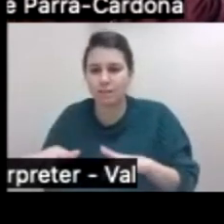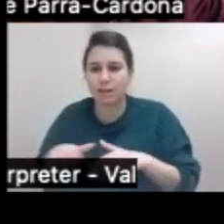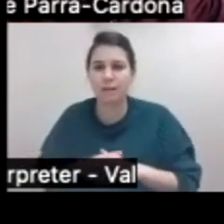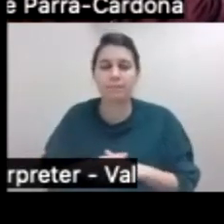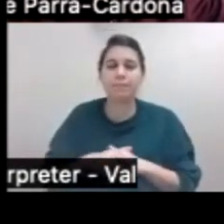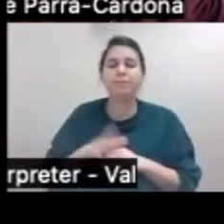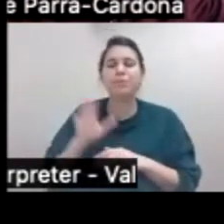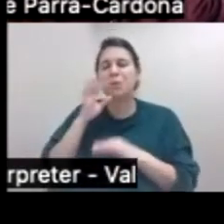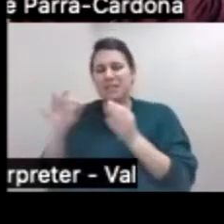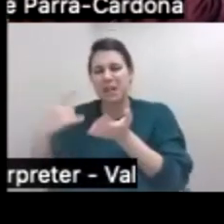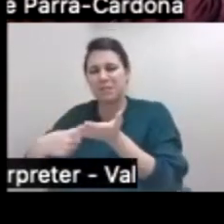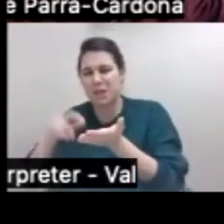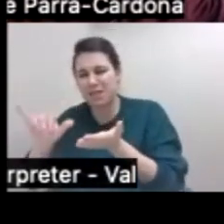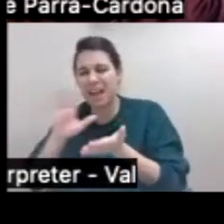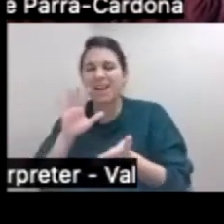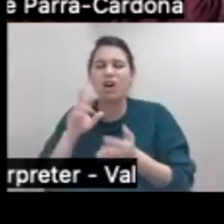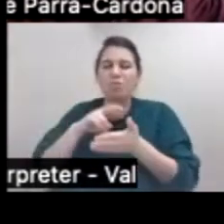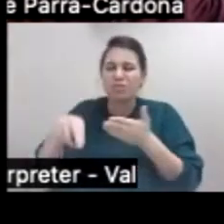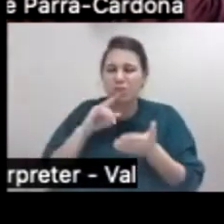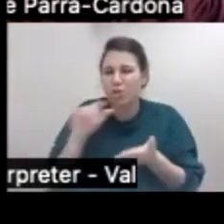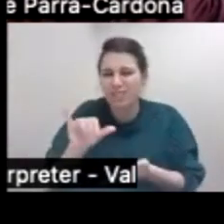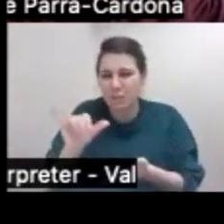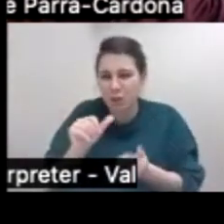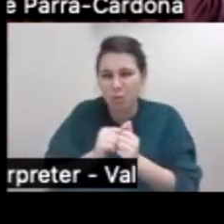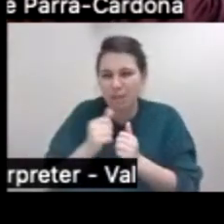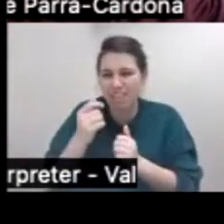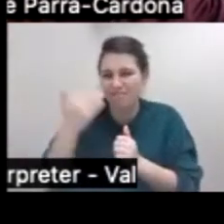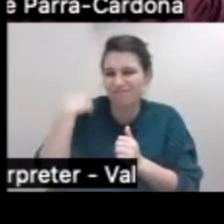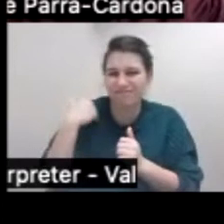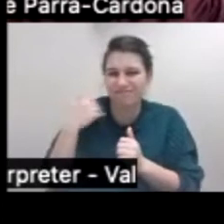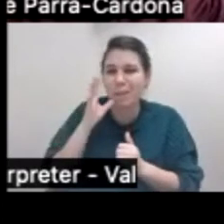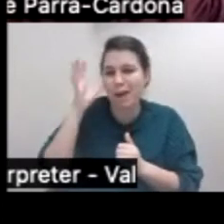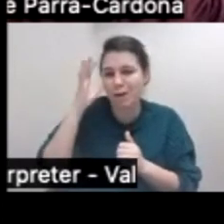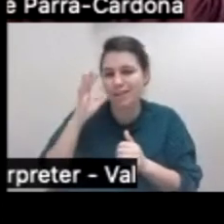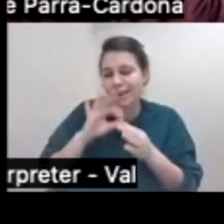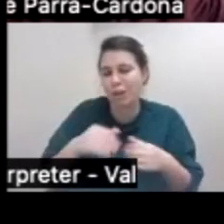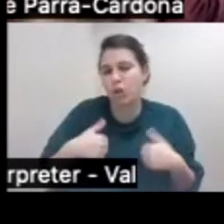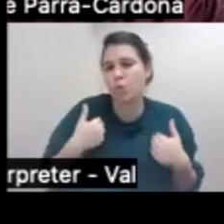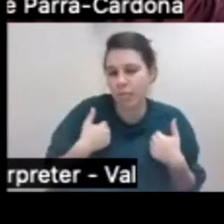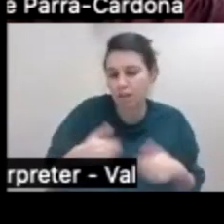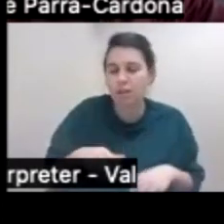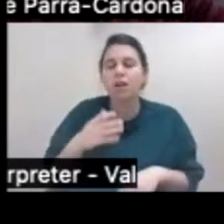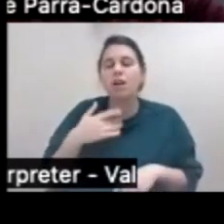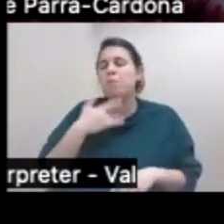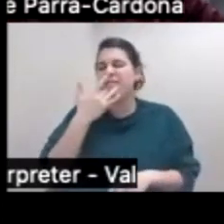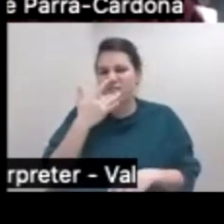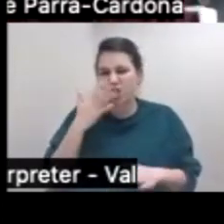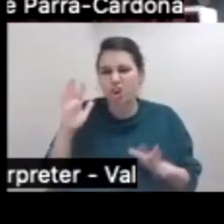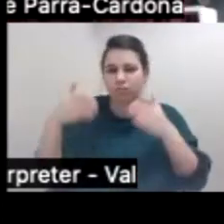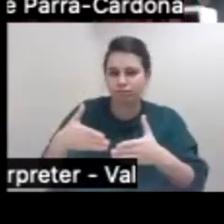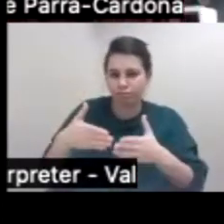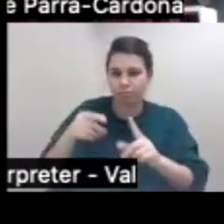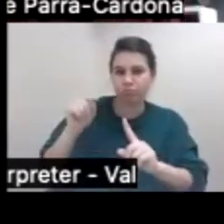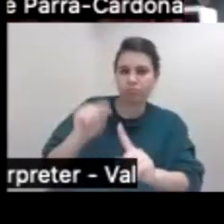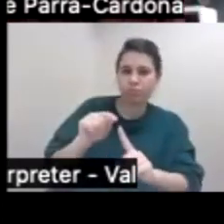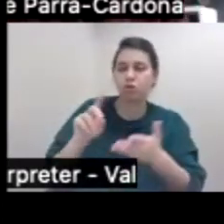because the results are very similar to the ones that I mentioned to you in terms of the parenting and the youth component, I would like to zoom in the issue